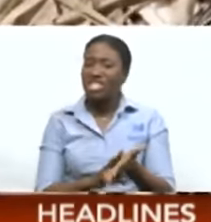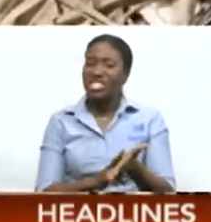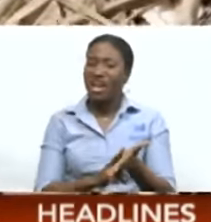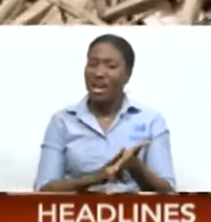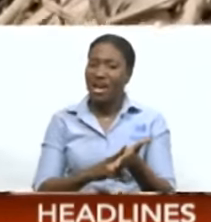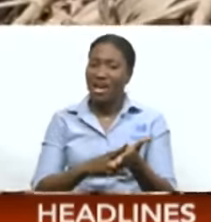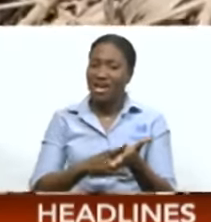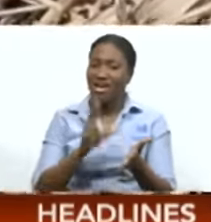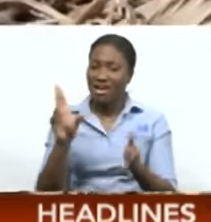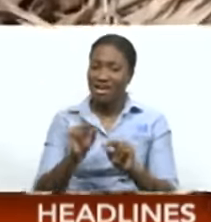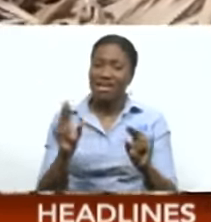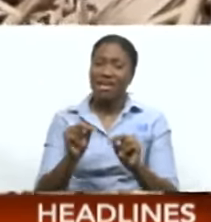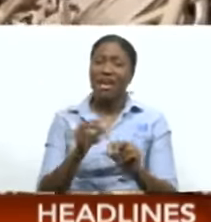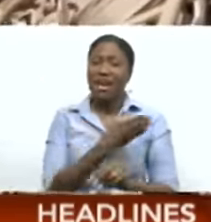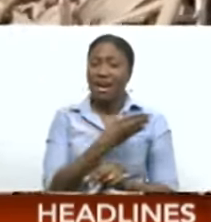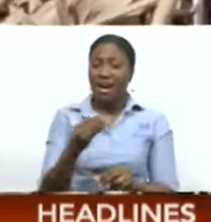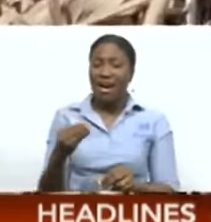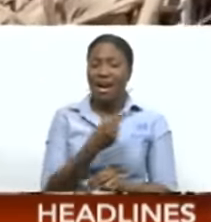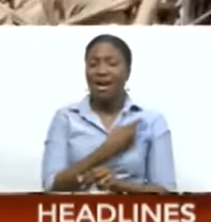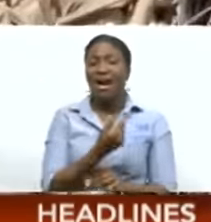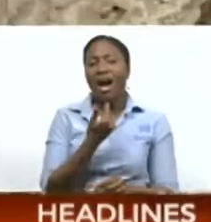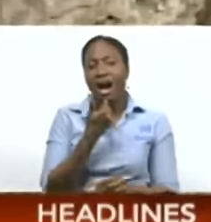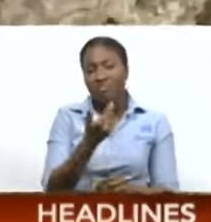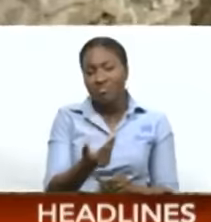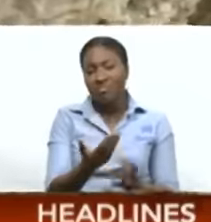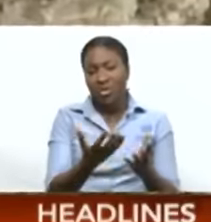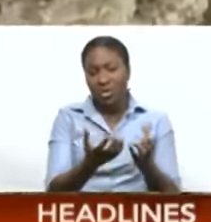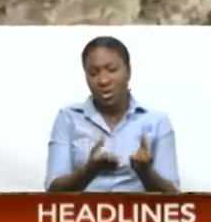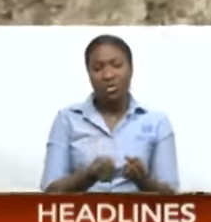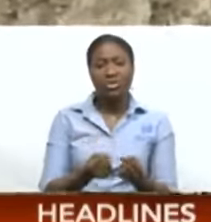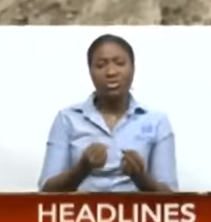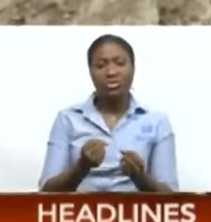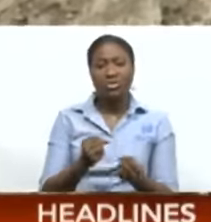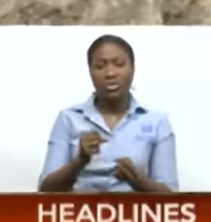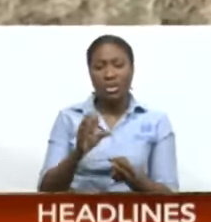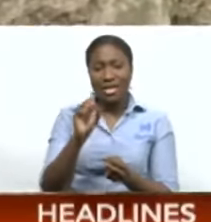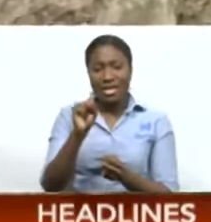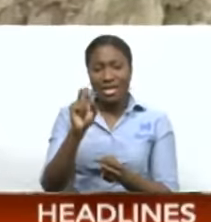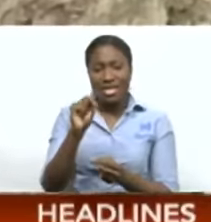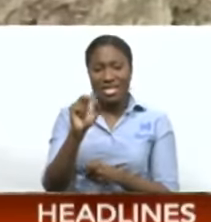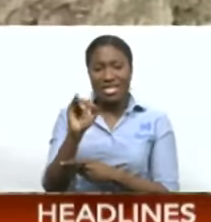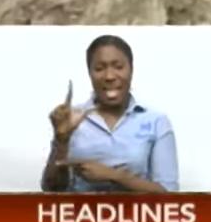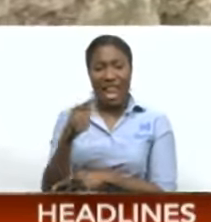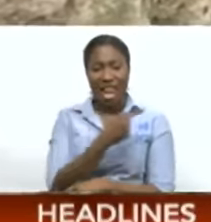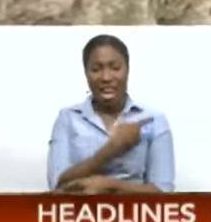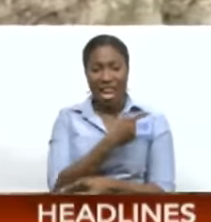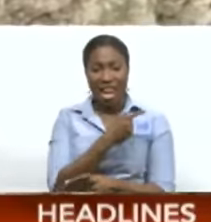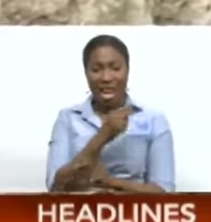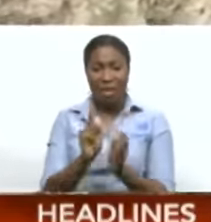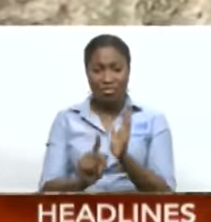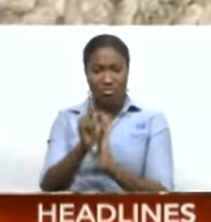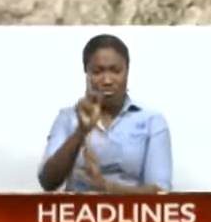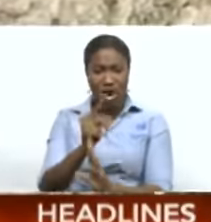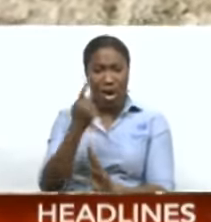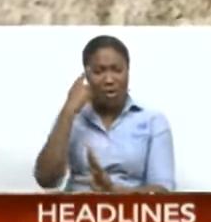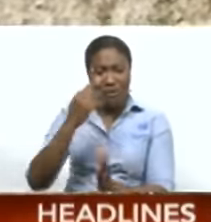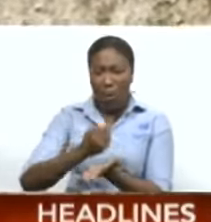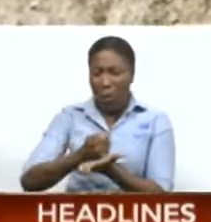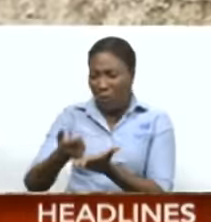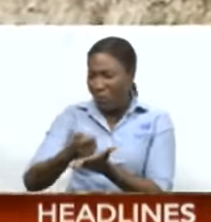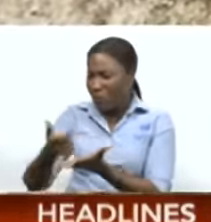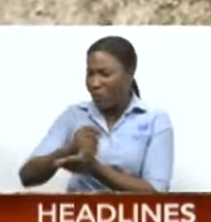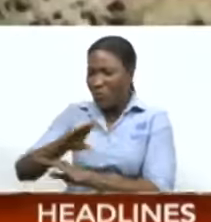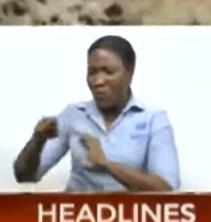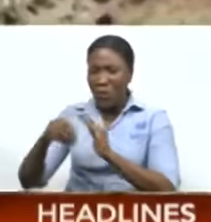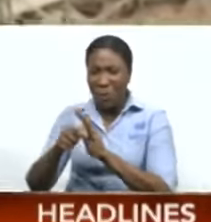MP Ravi Ratiram asked for an update on the giant African snail eradication program, saying it outran the government